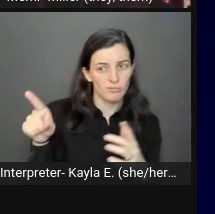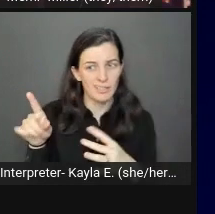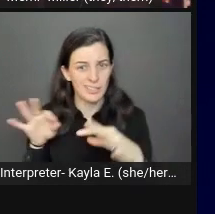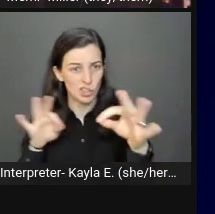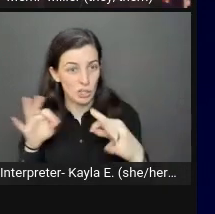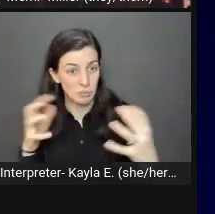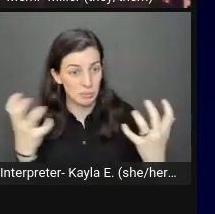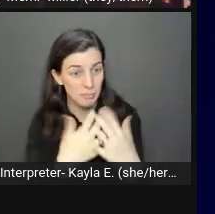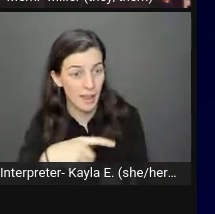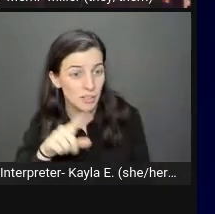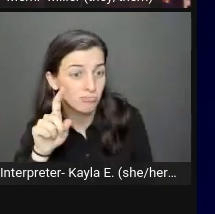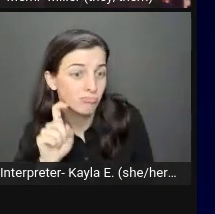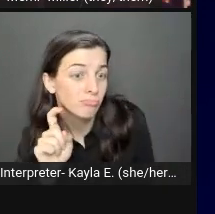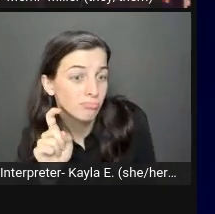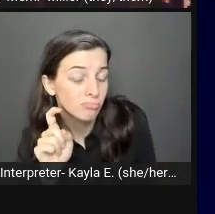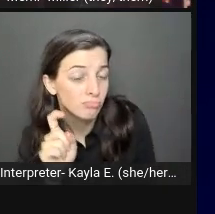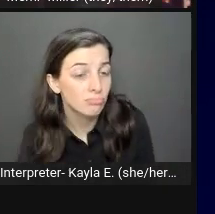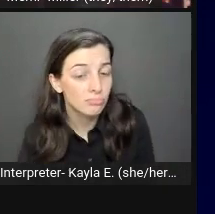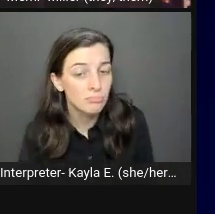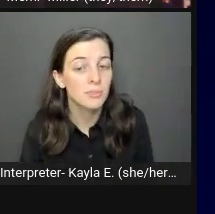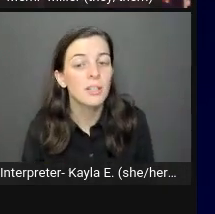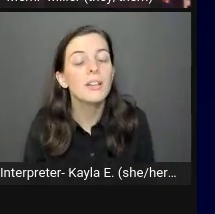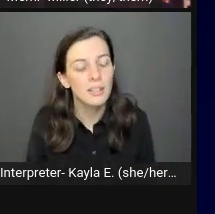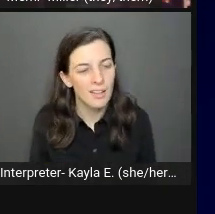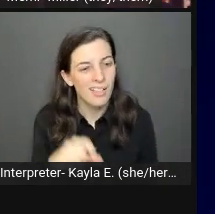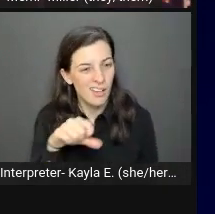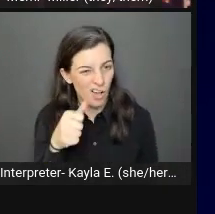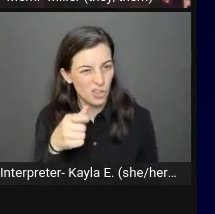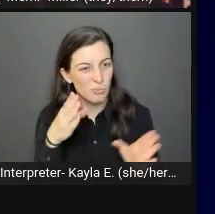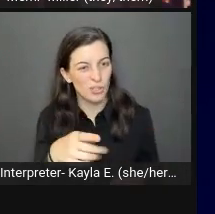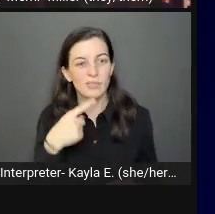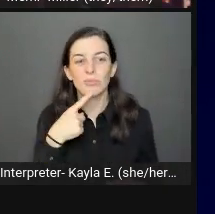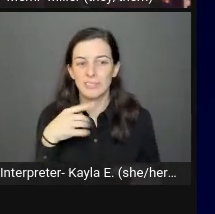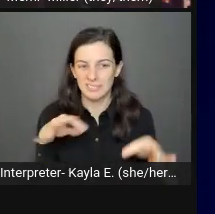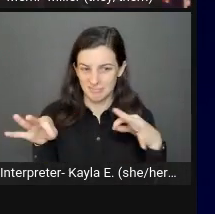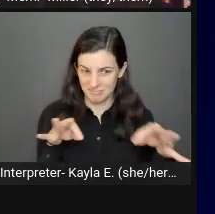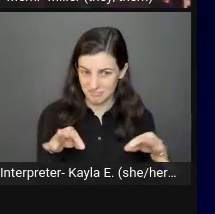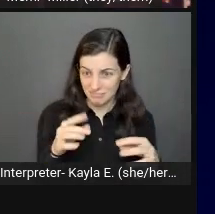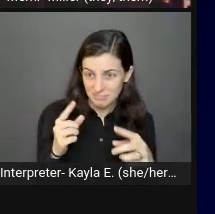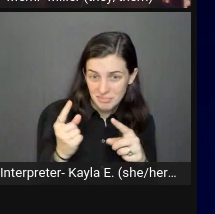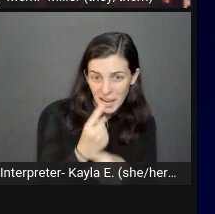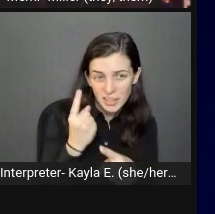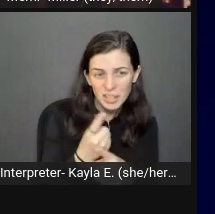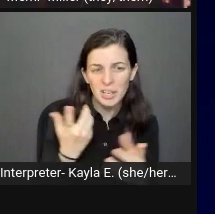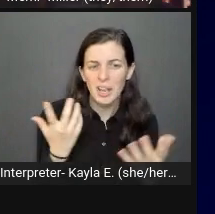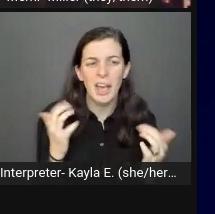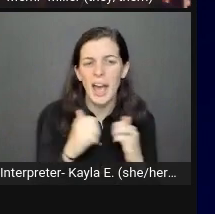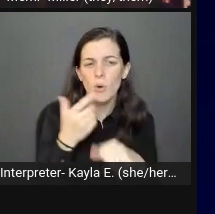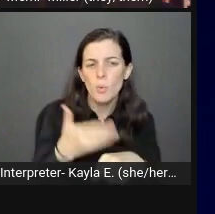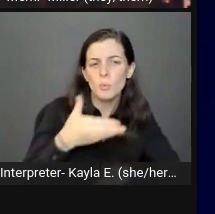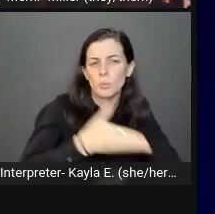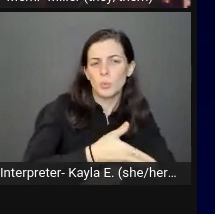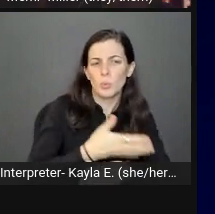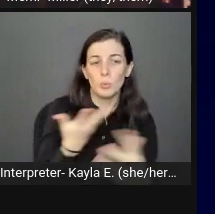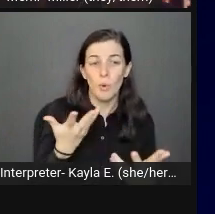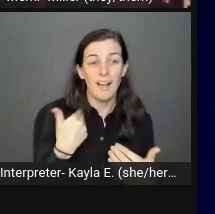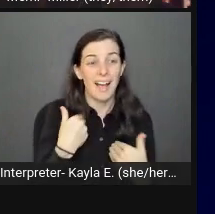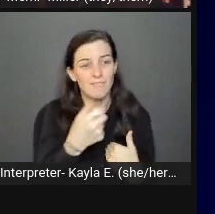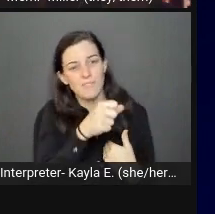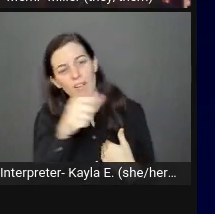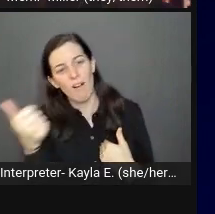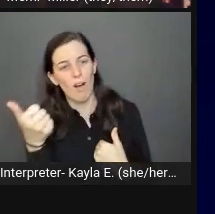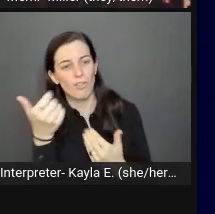The other person can then tell you if your description was accurate or where you could have done better. Repeat this with a few items.